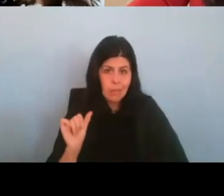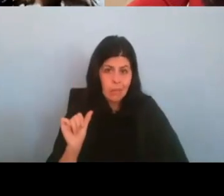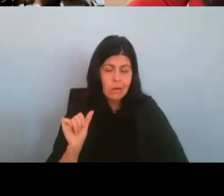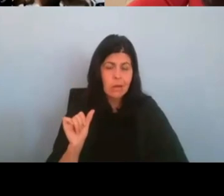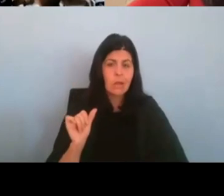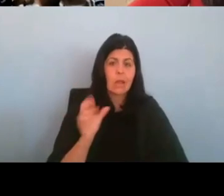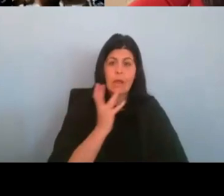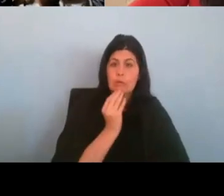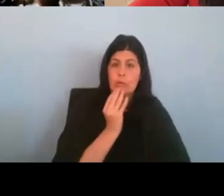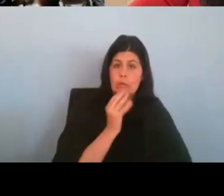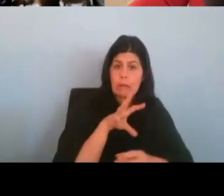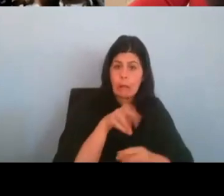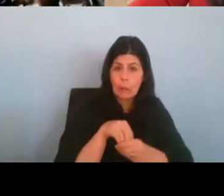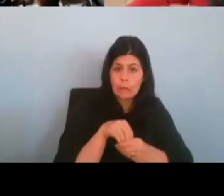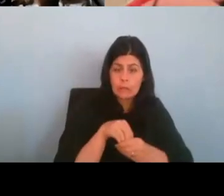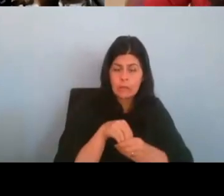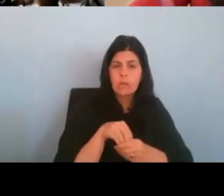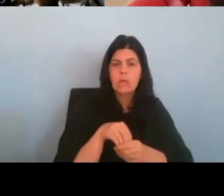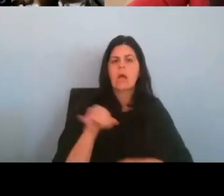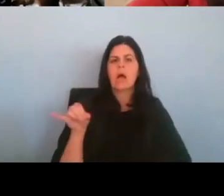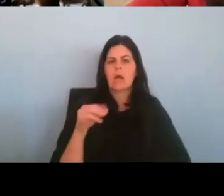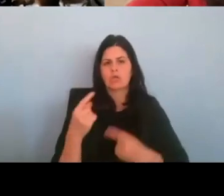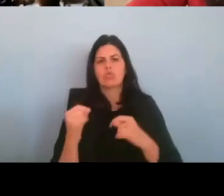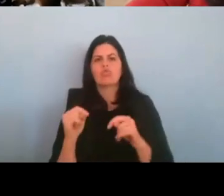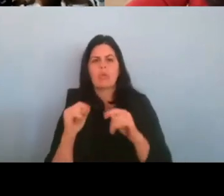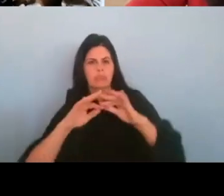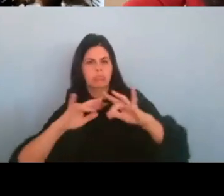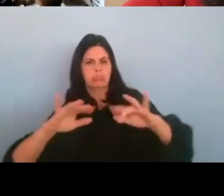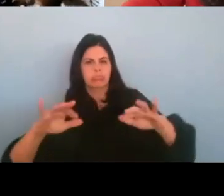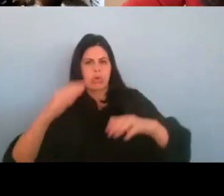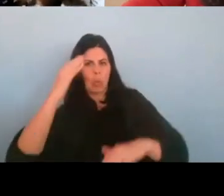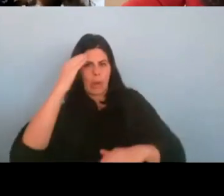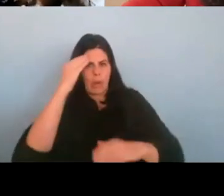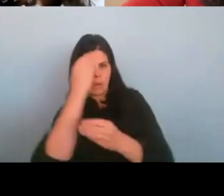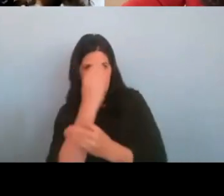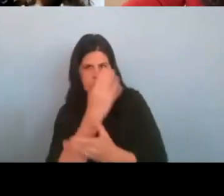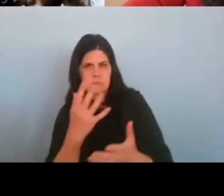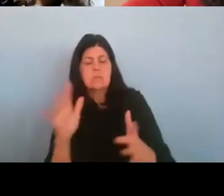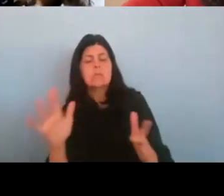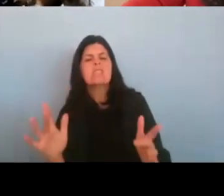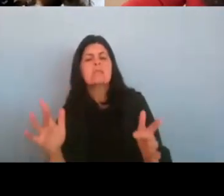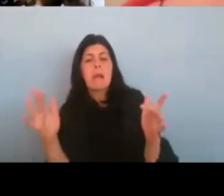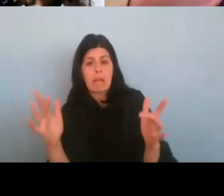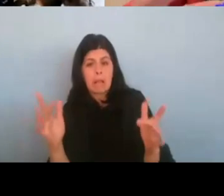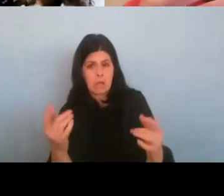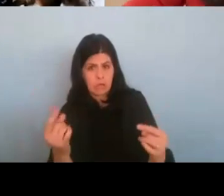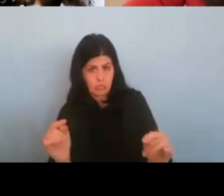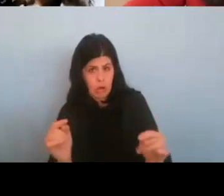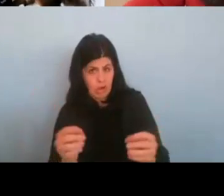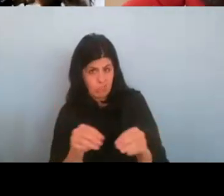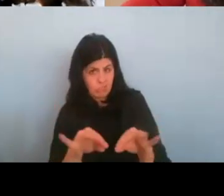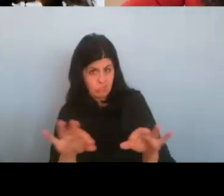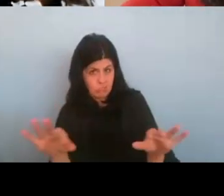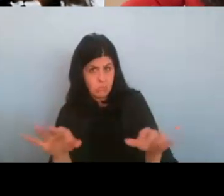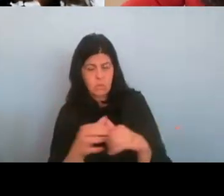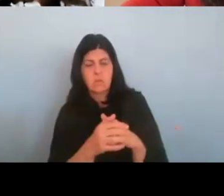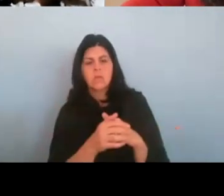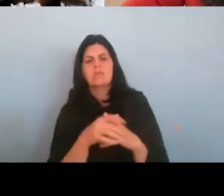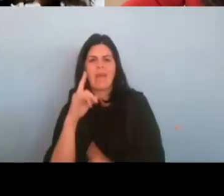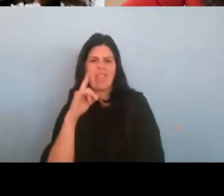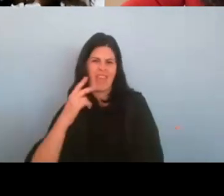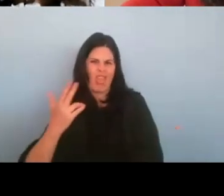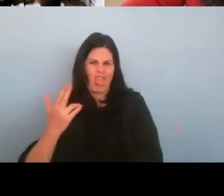Jewish inclusion, I also try to spread awareness, I think subtly. And, uh, I think that that's what 13